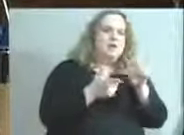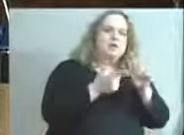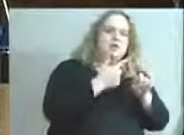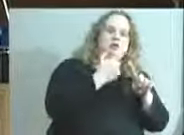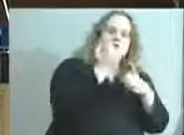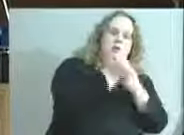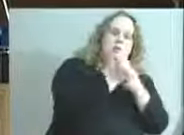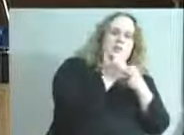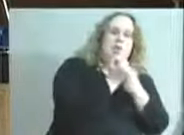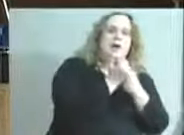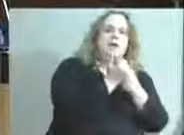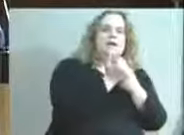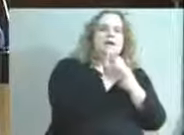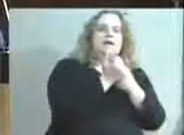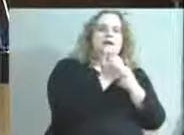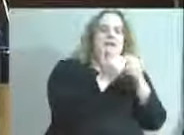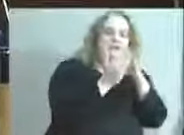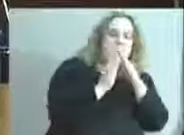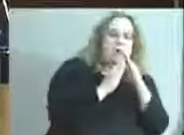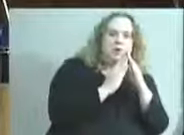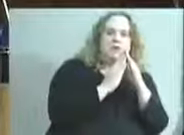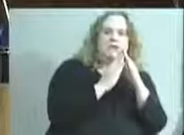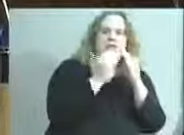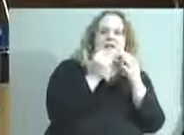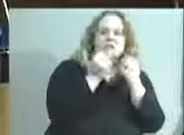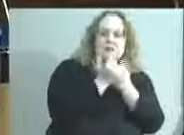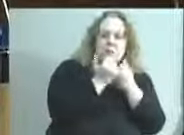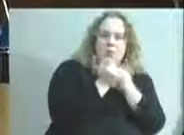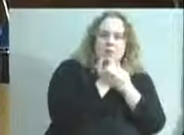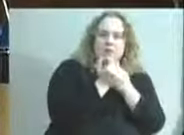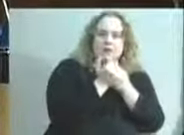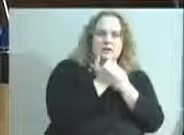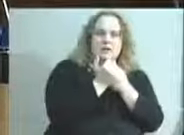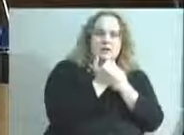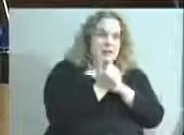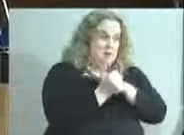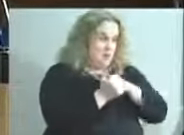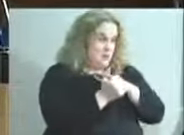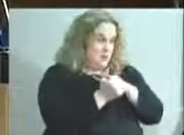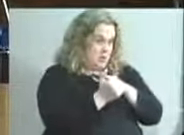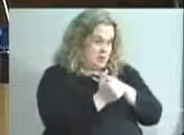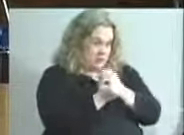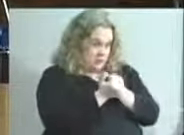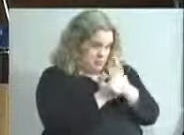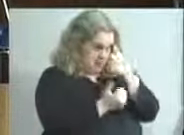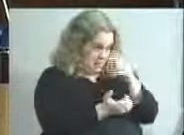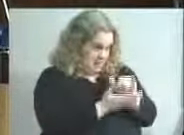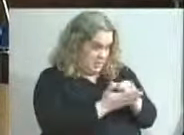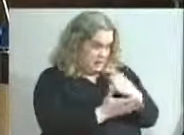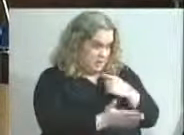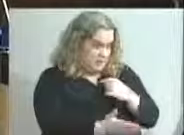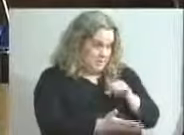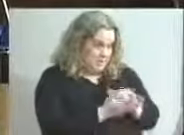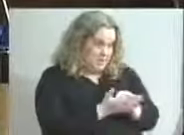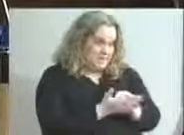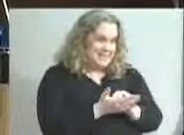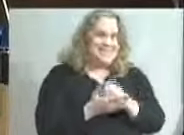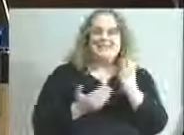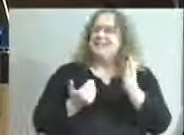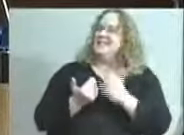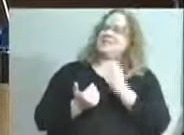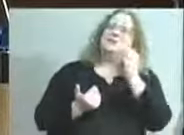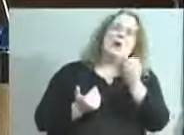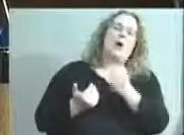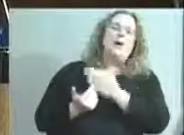friskies and therefore support the community. So there's board support for that? that what just . . . . It's so easy to spend other